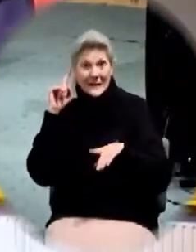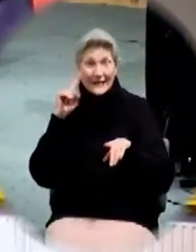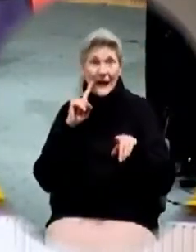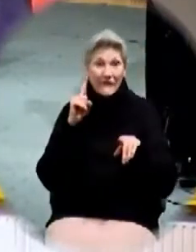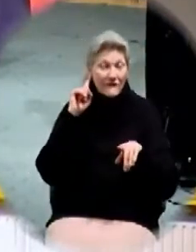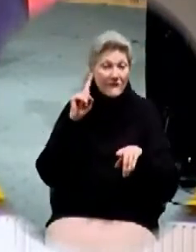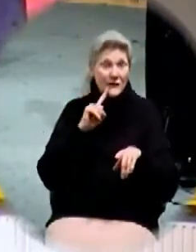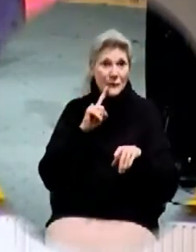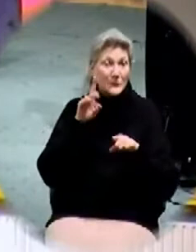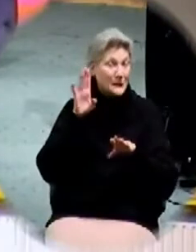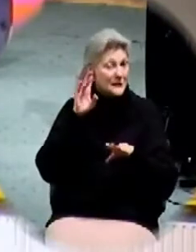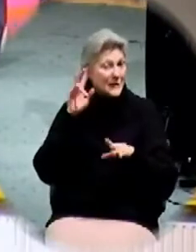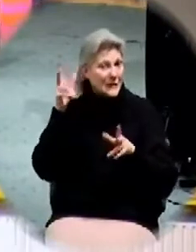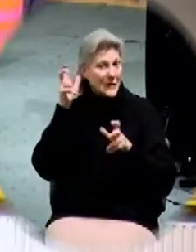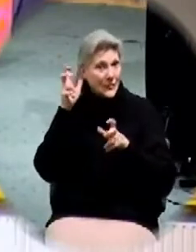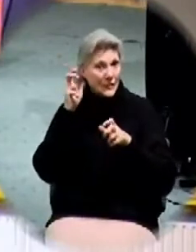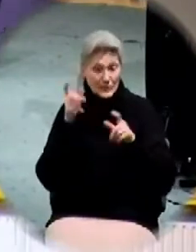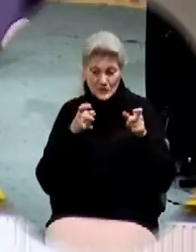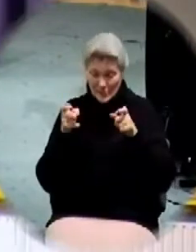of all things